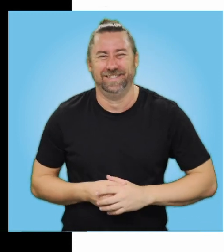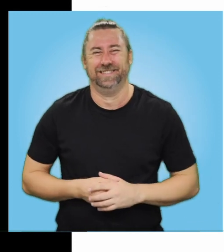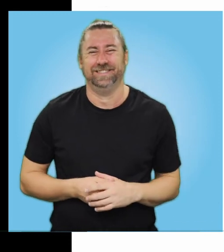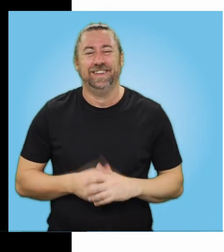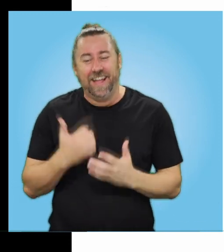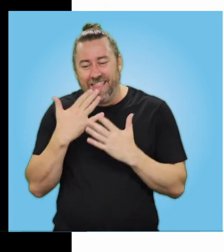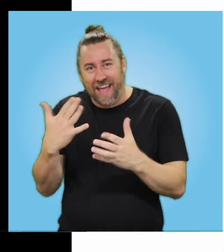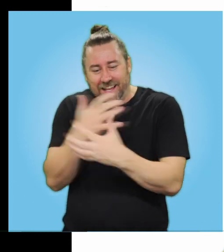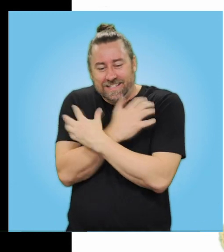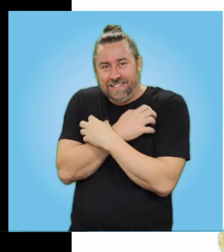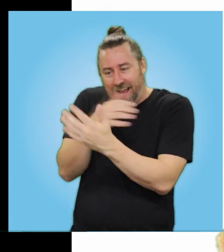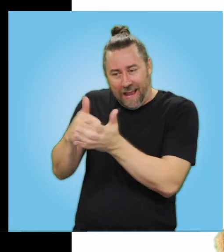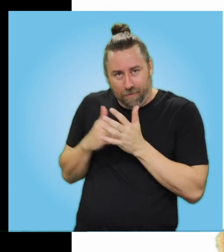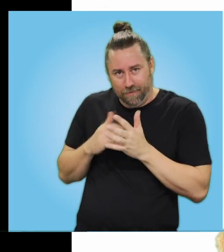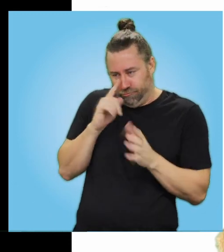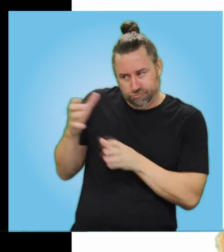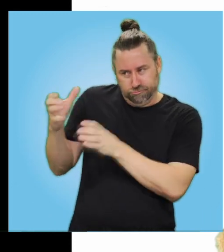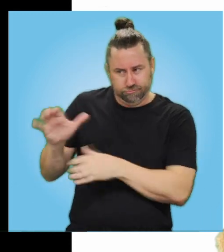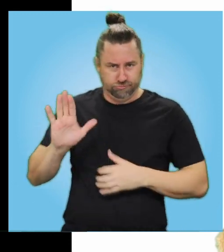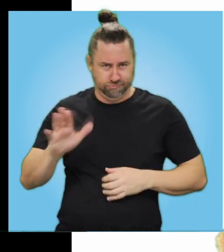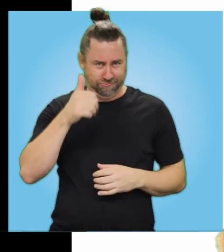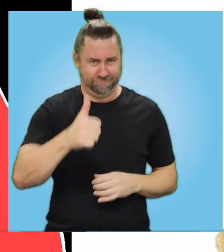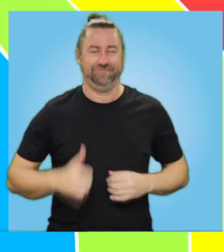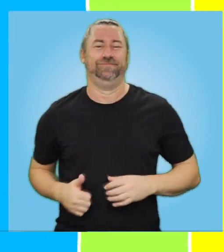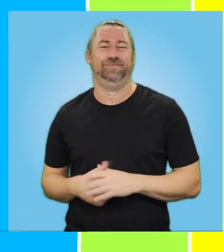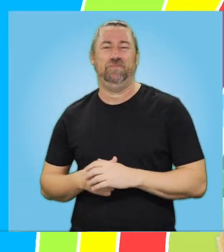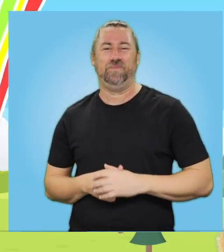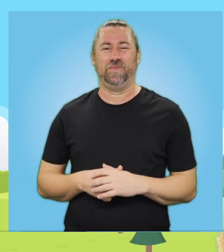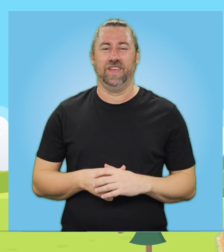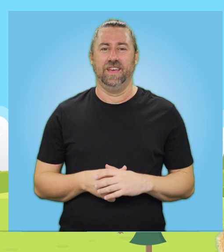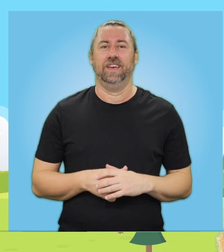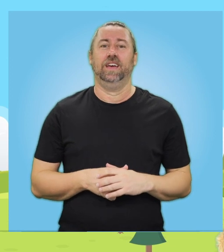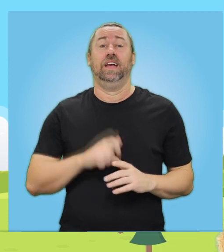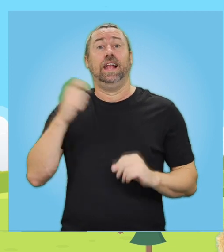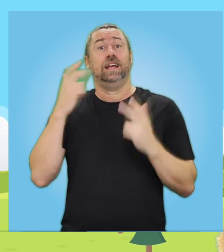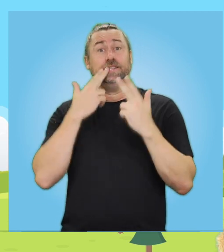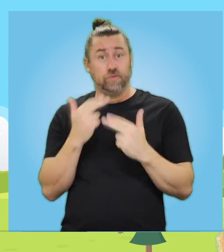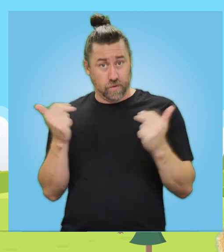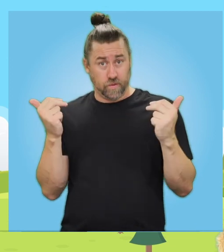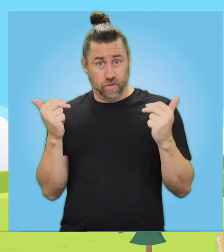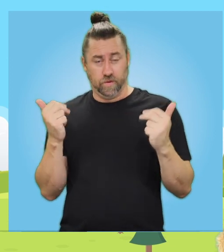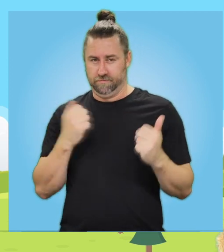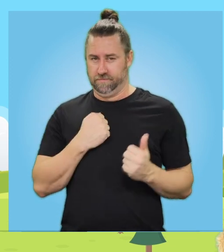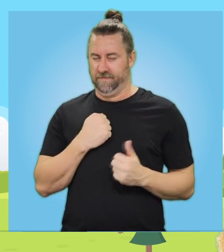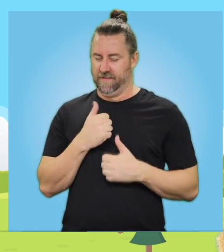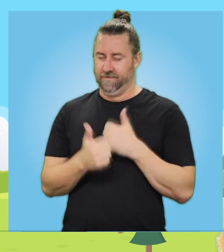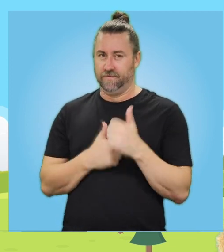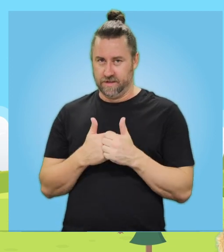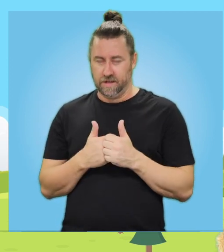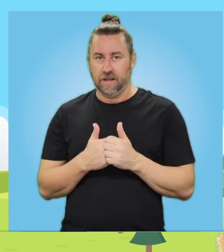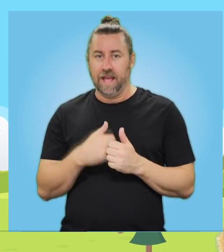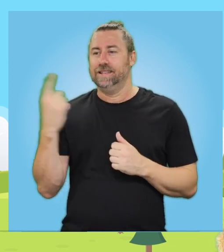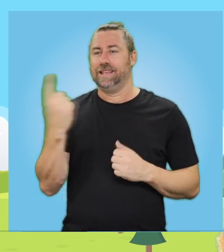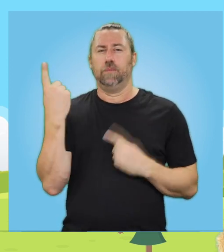Thank you so much for your help, Ted. Back up you go here. Alright. Now our next song is one of my personal favorites. It's called